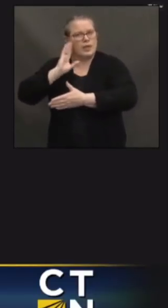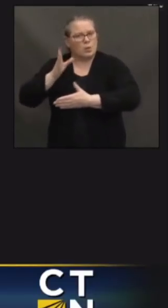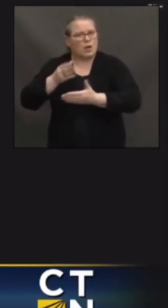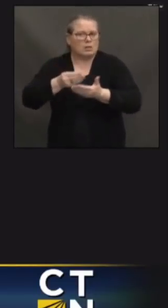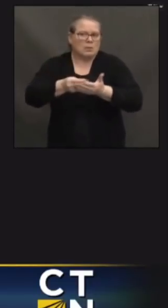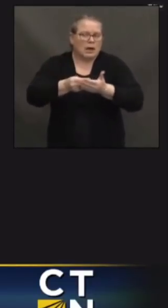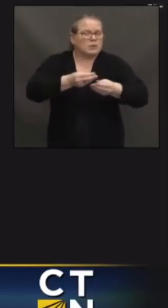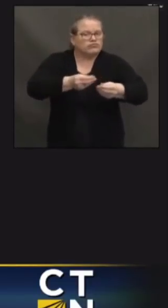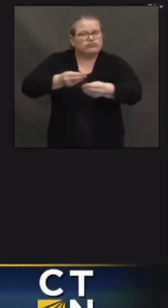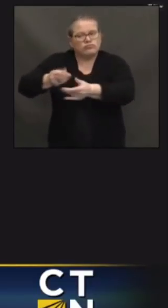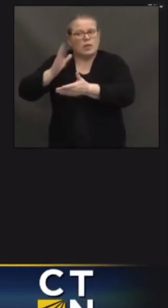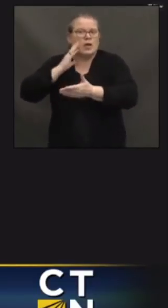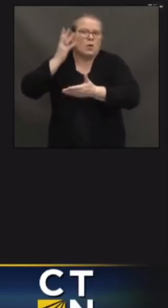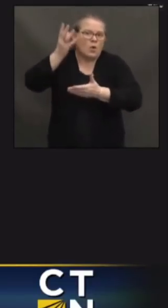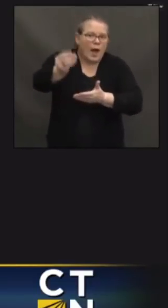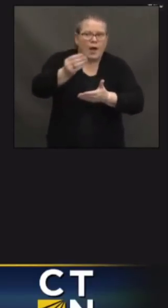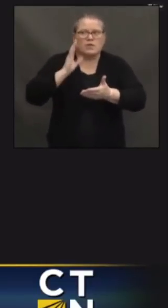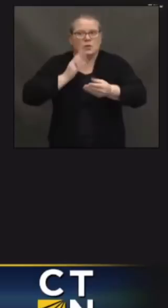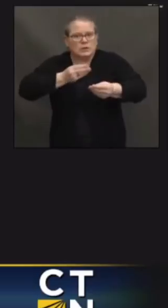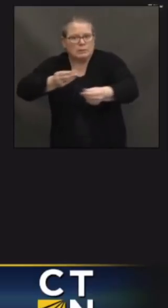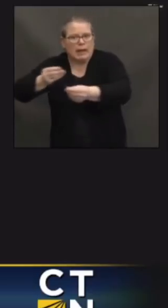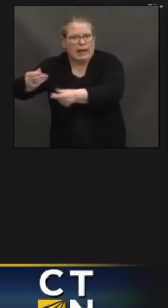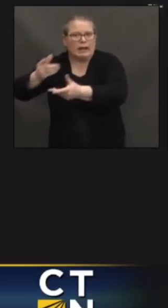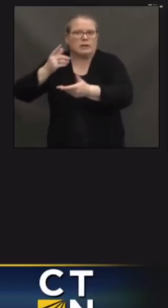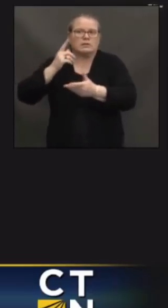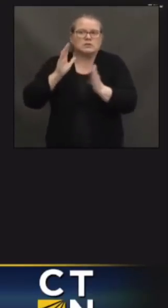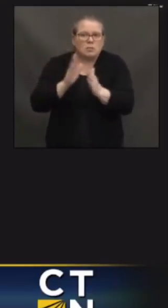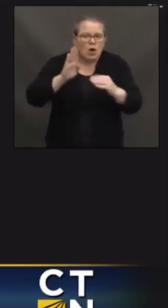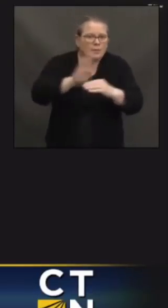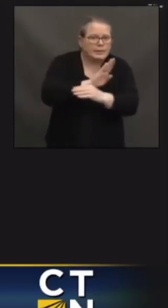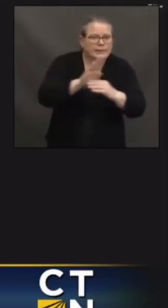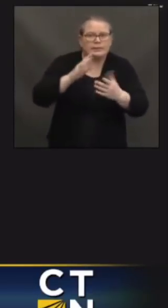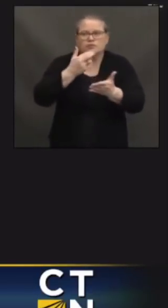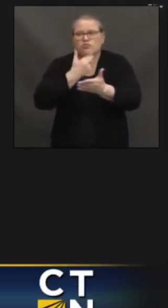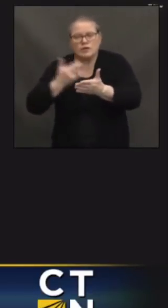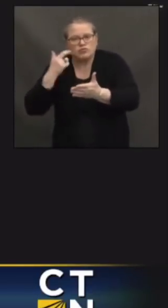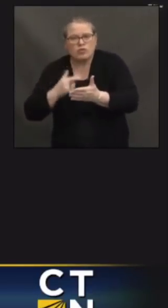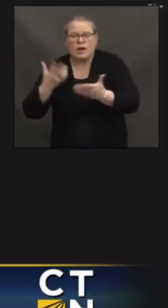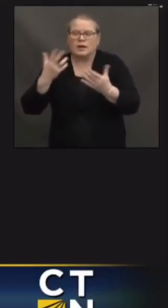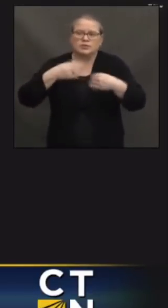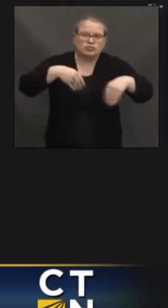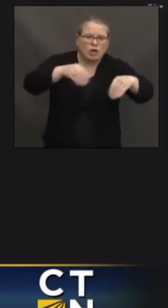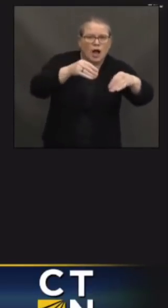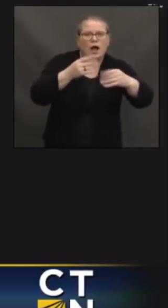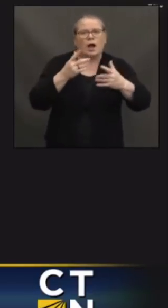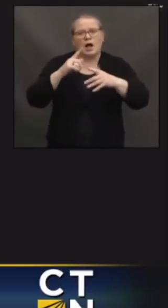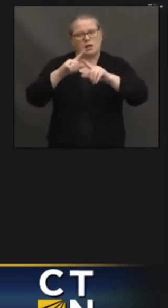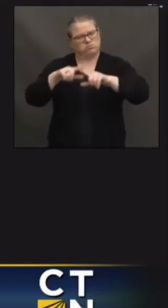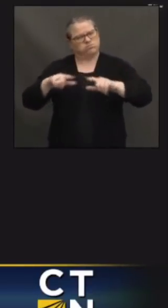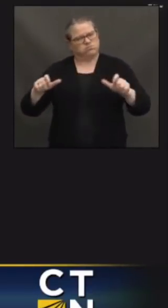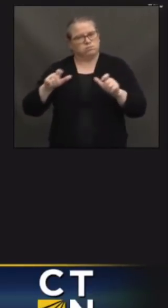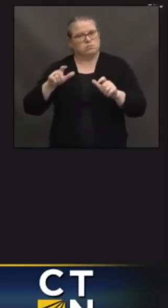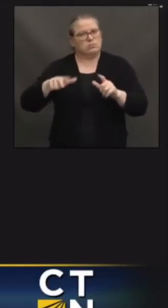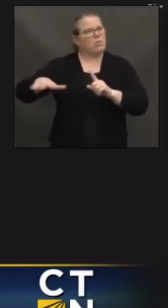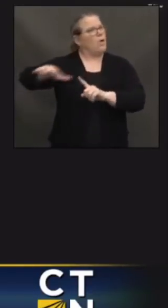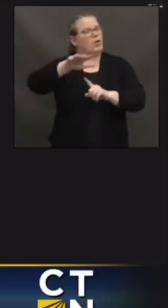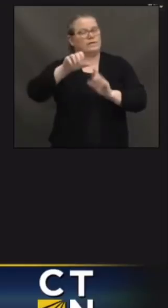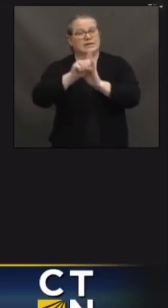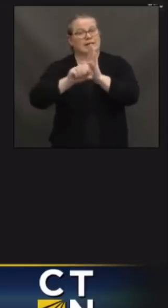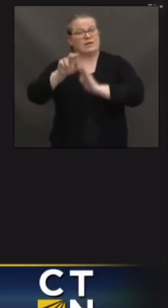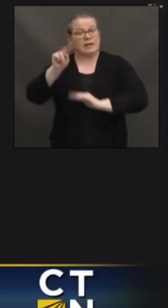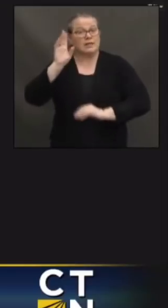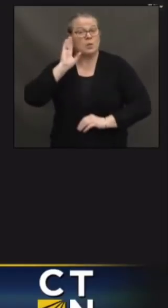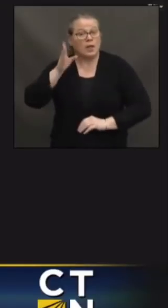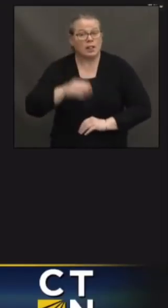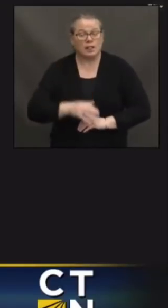money and go out and spend it in small businesses and restaurants and retailers all around the state. We think